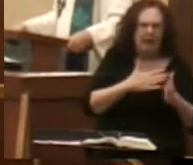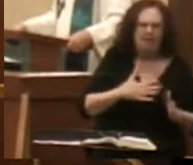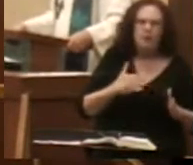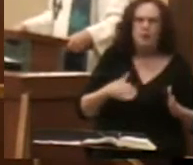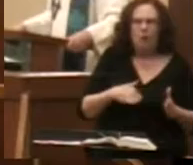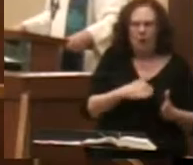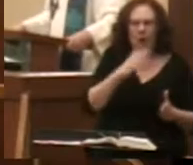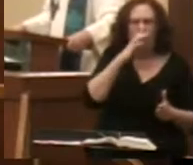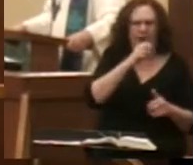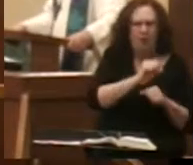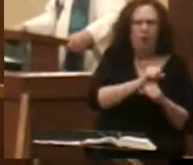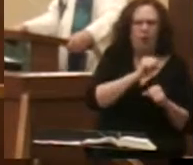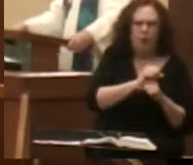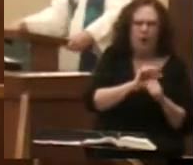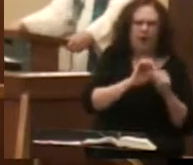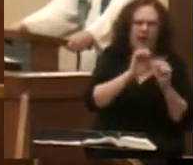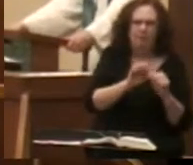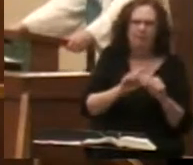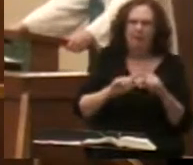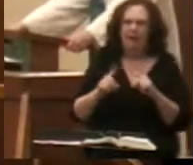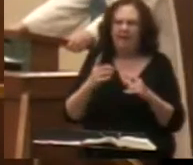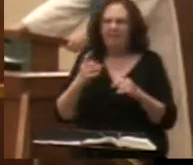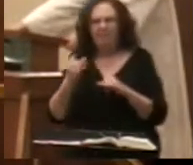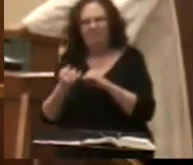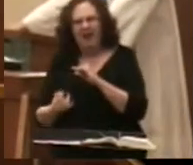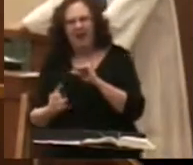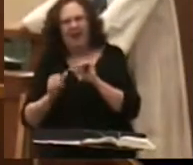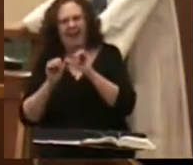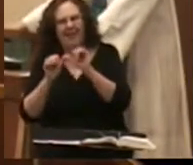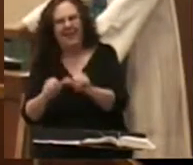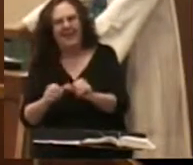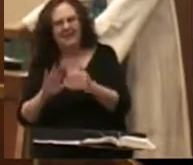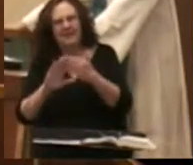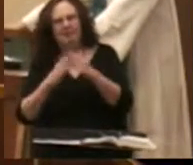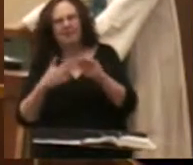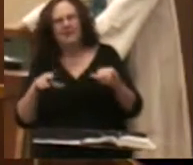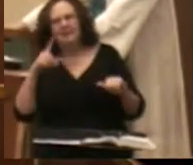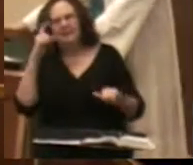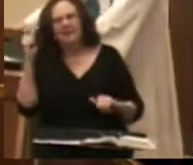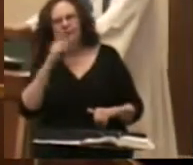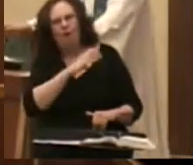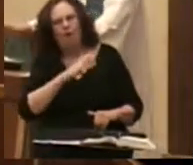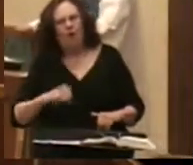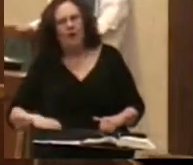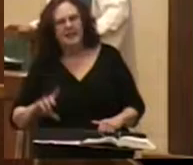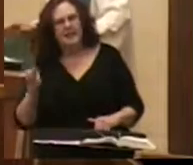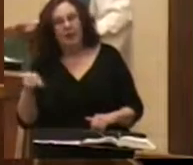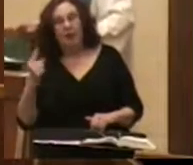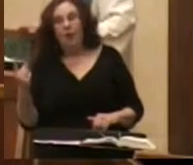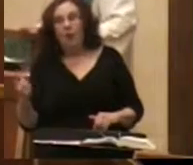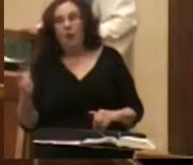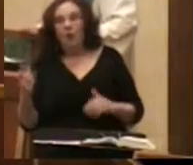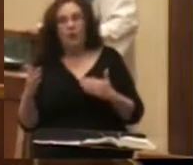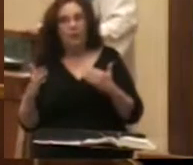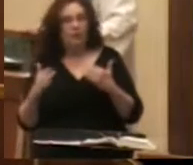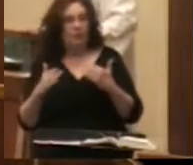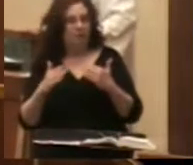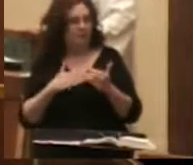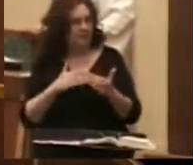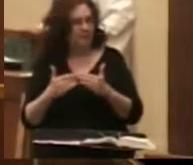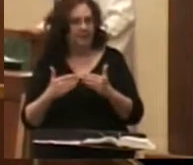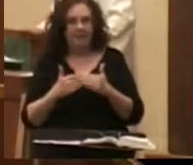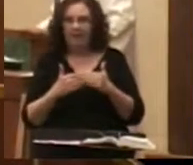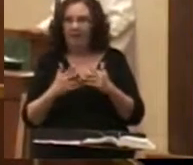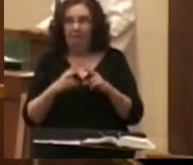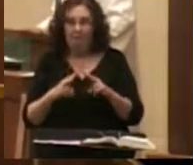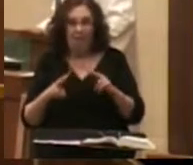final peace lasting peace will come on account of Christ alone. And so even something as valuable as